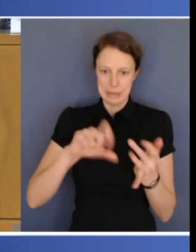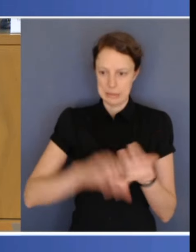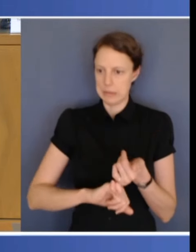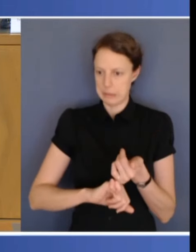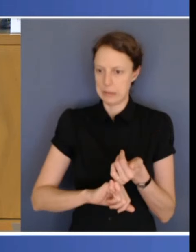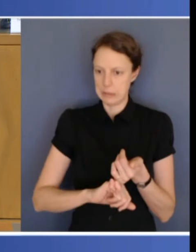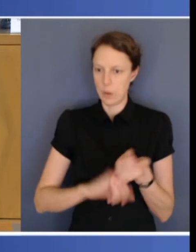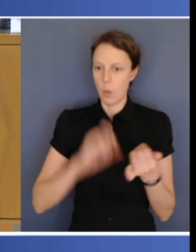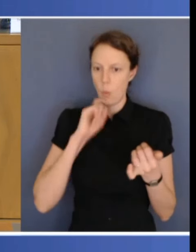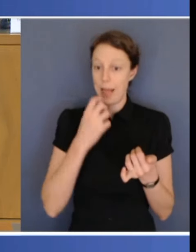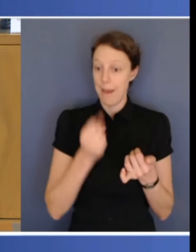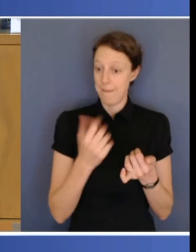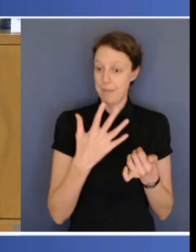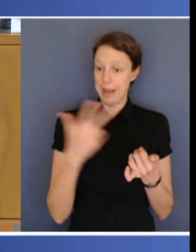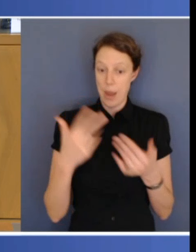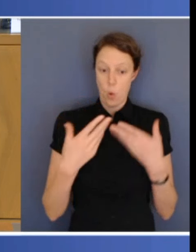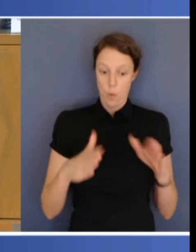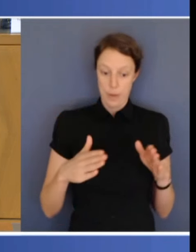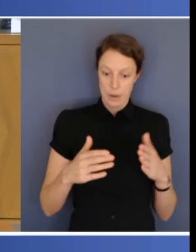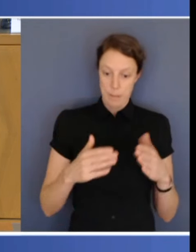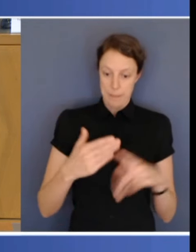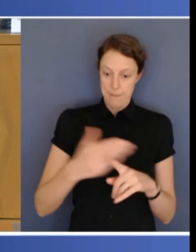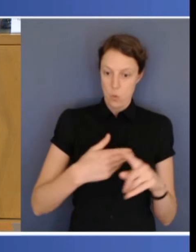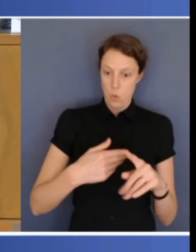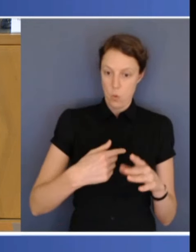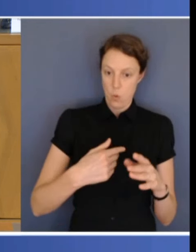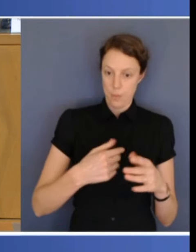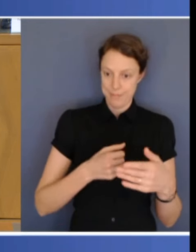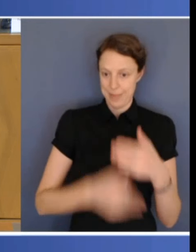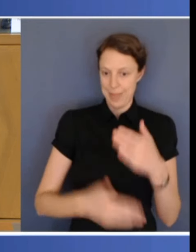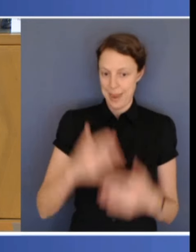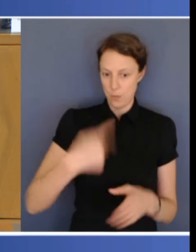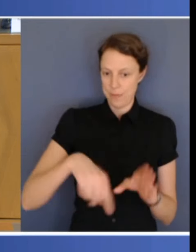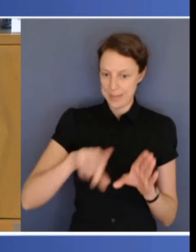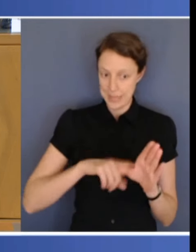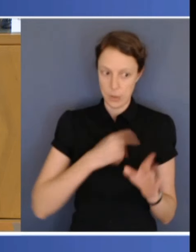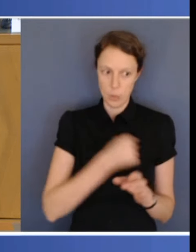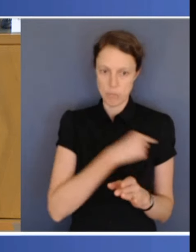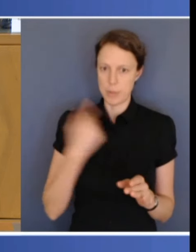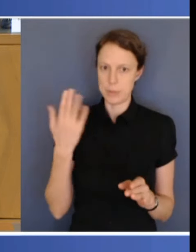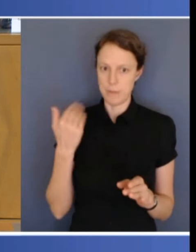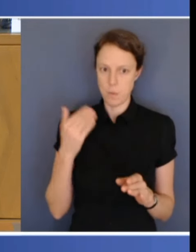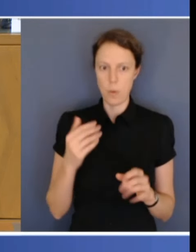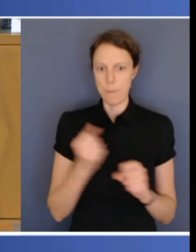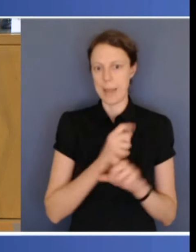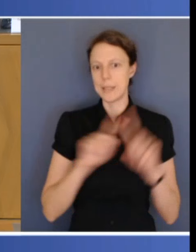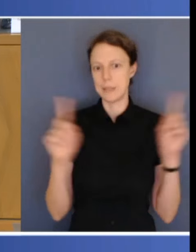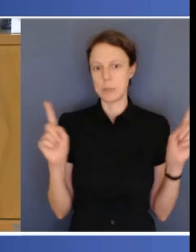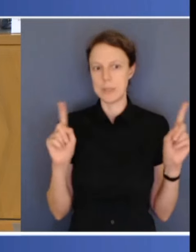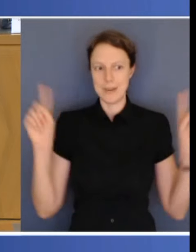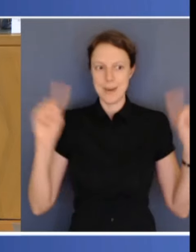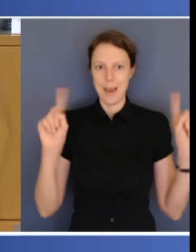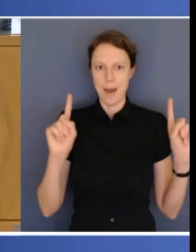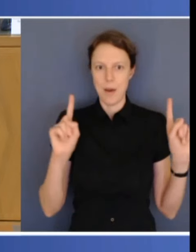the end of this year, as we promised to do so. And they are making an enormous difference. Every person who goes into